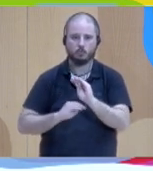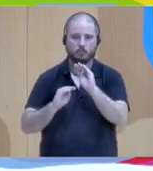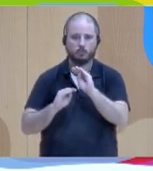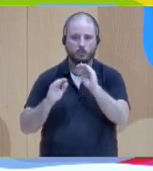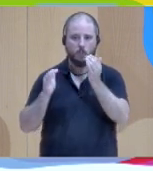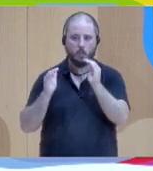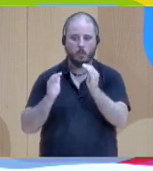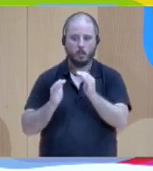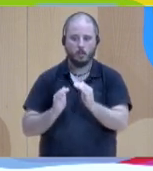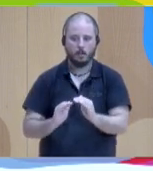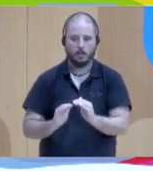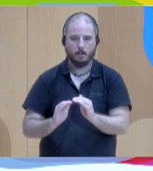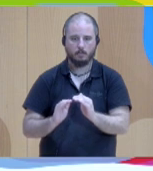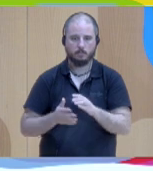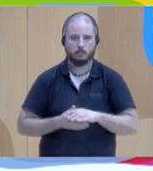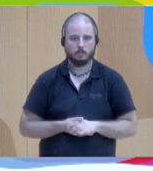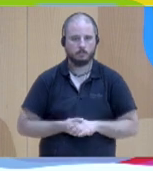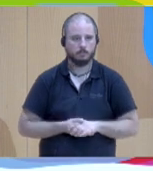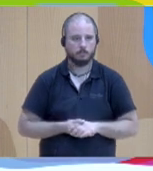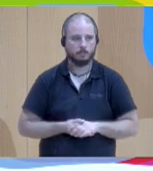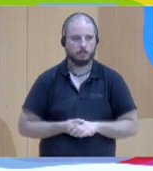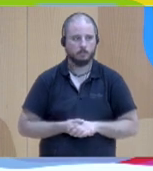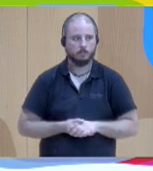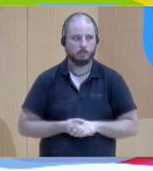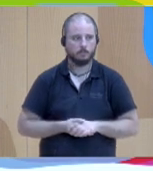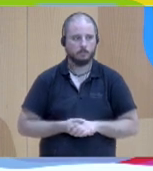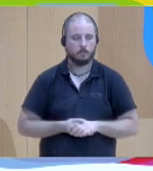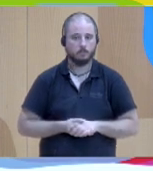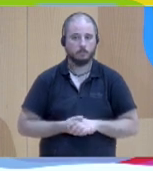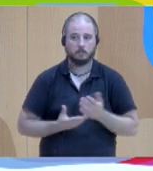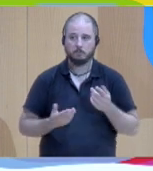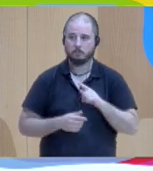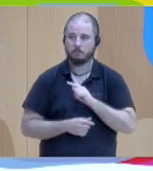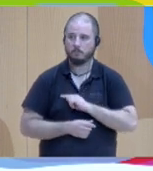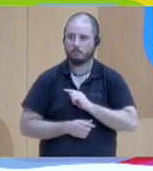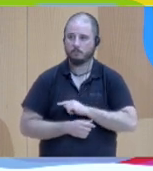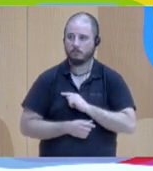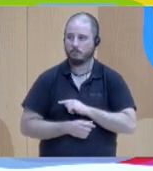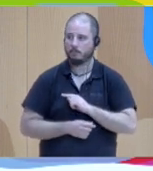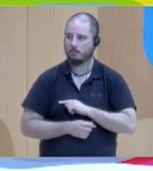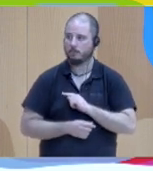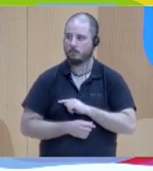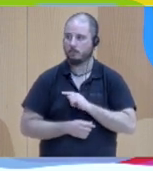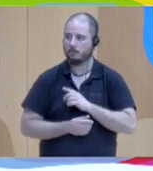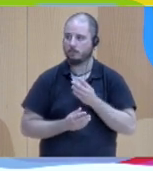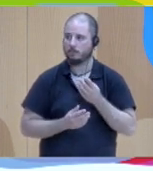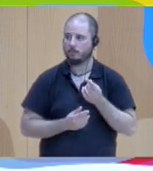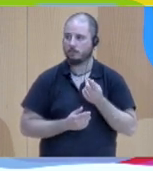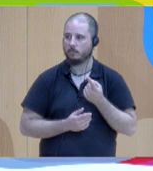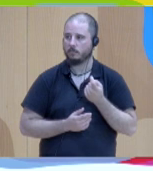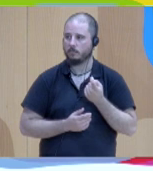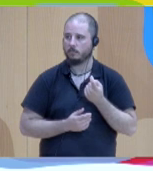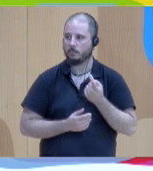only clear idea am I too worried or should I be more worried